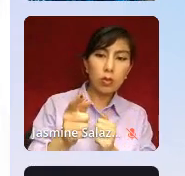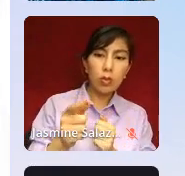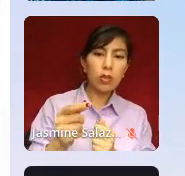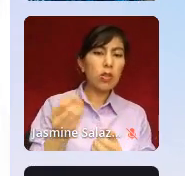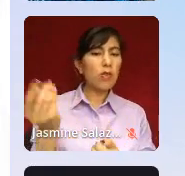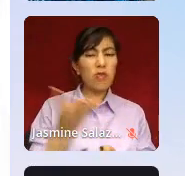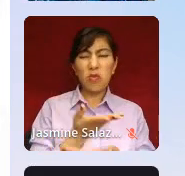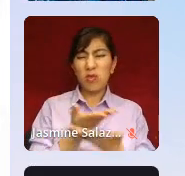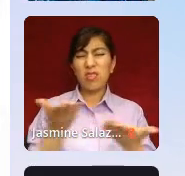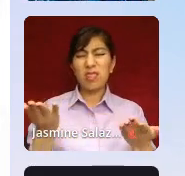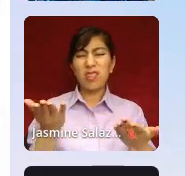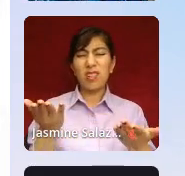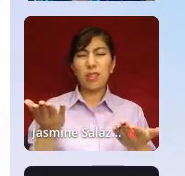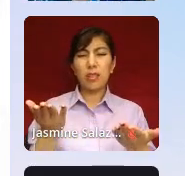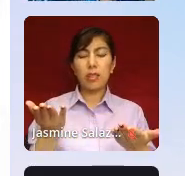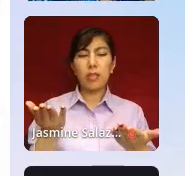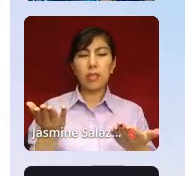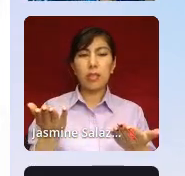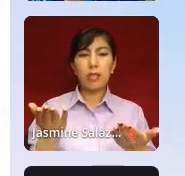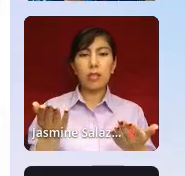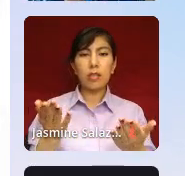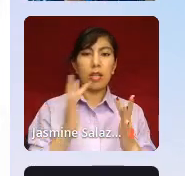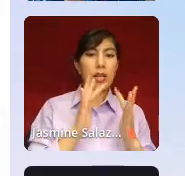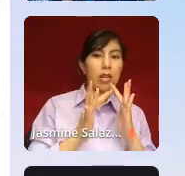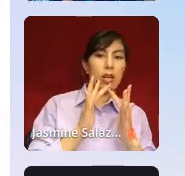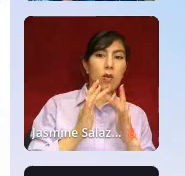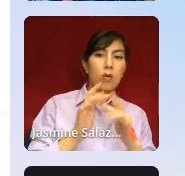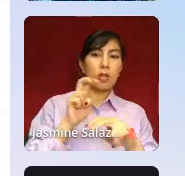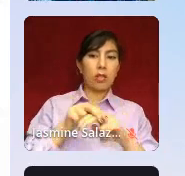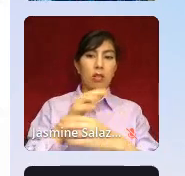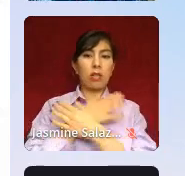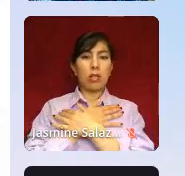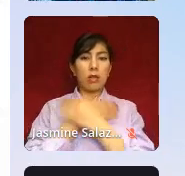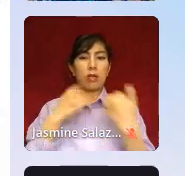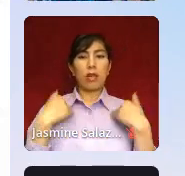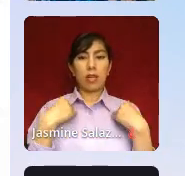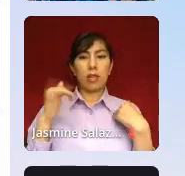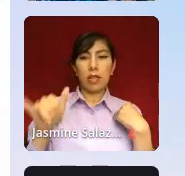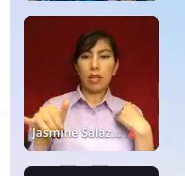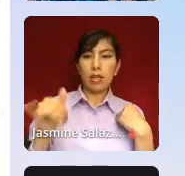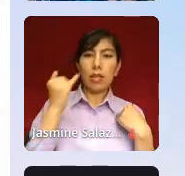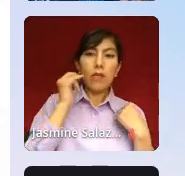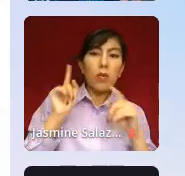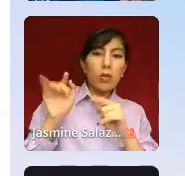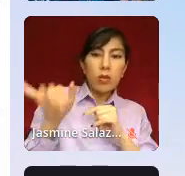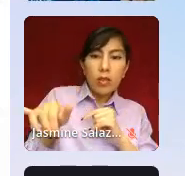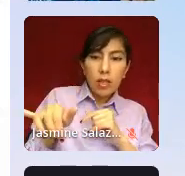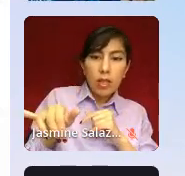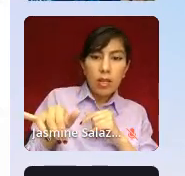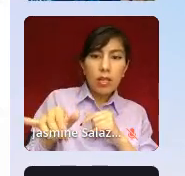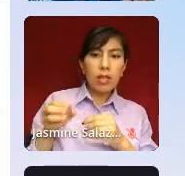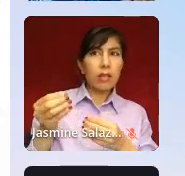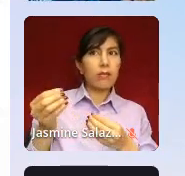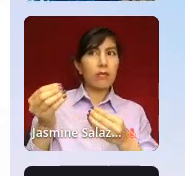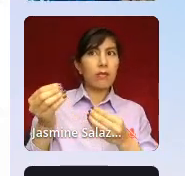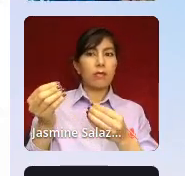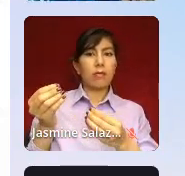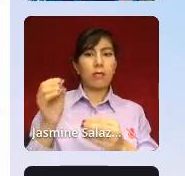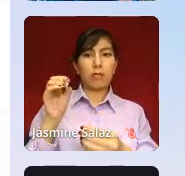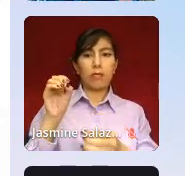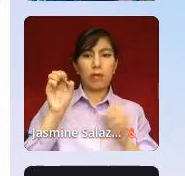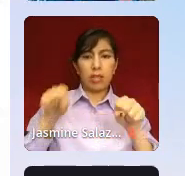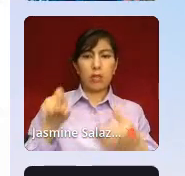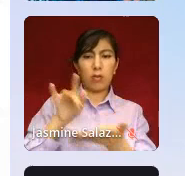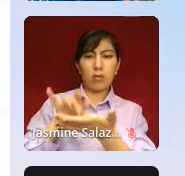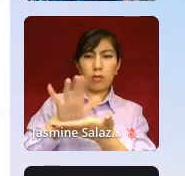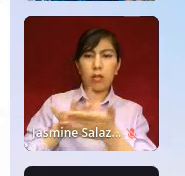things. So the networking lounge that we had just now, if you attended the networking lounge, can you please put a heart and let me